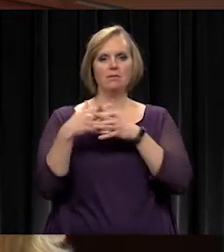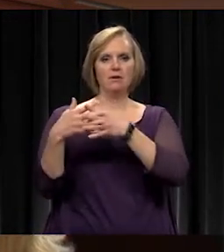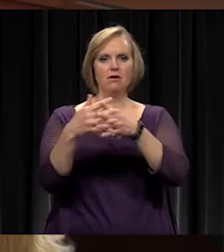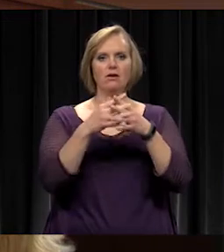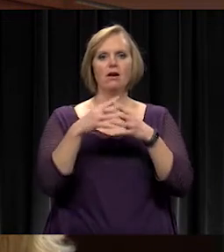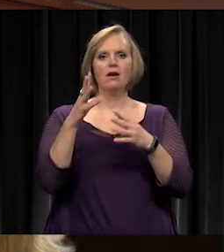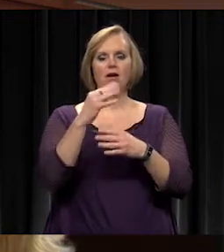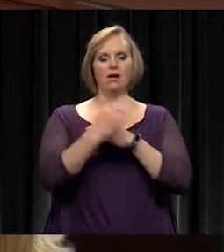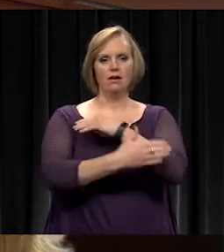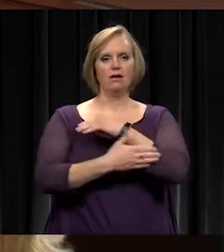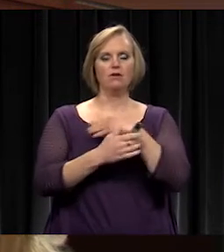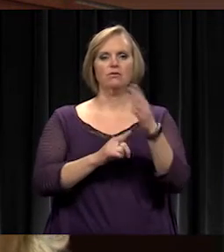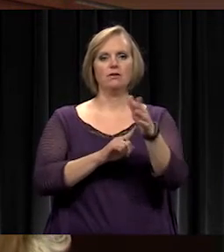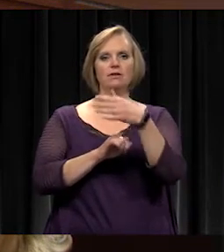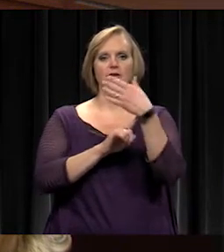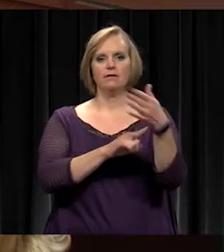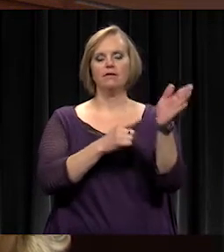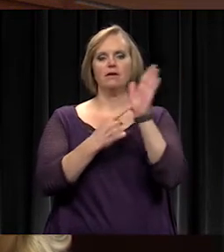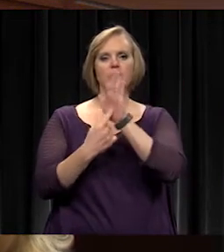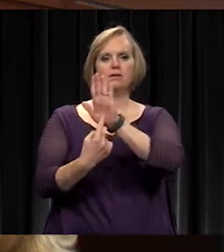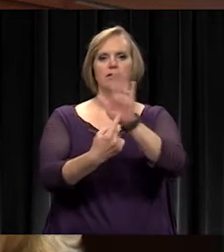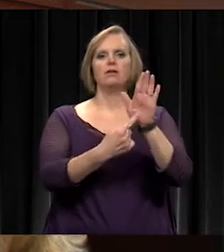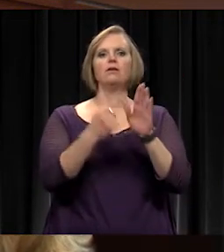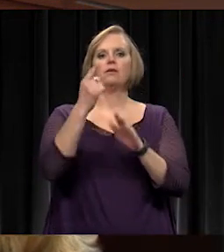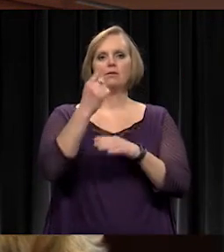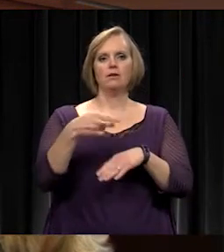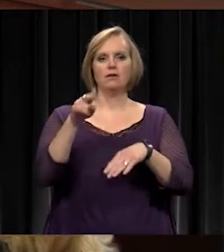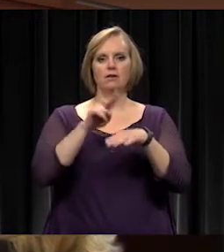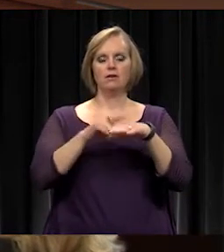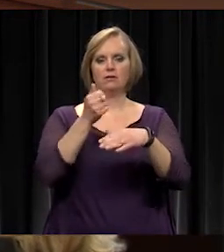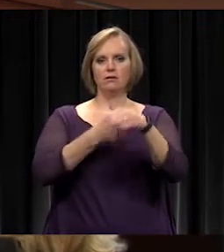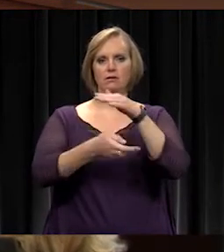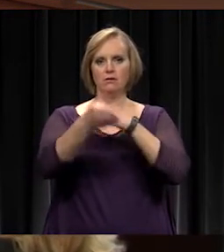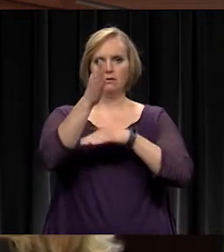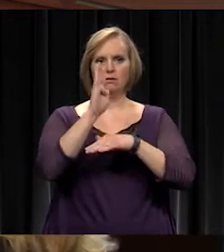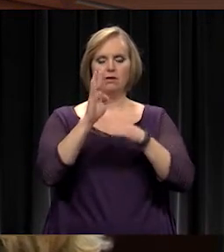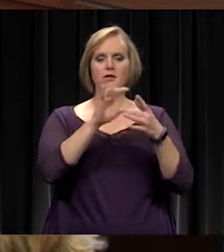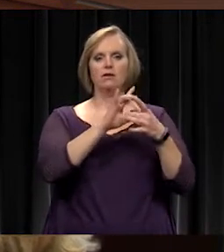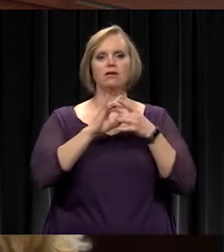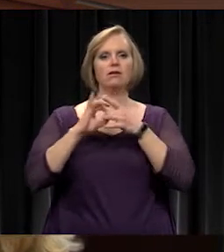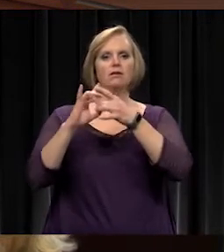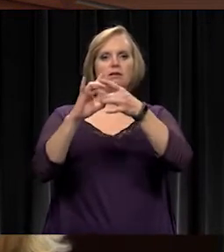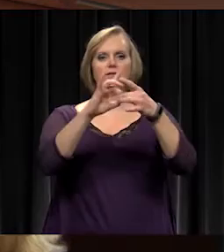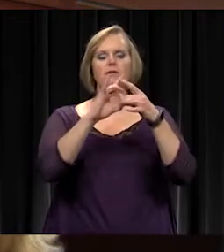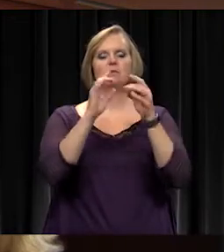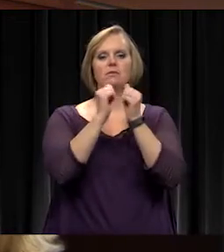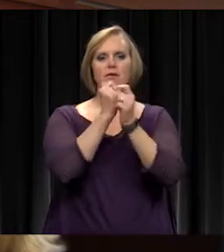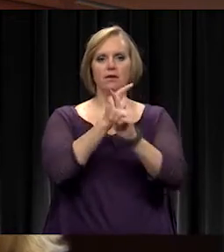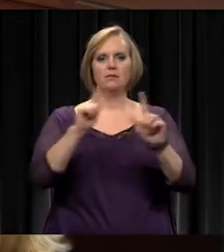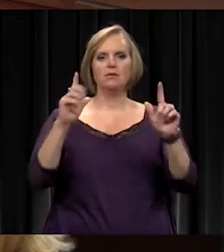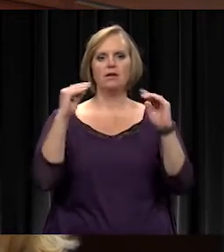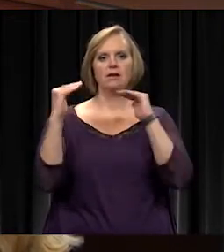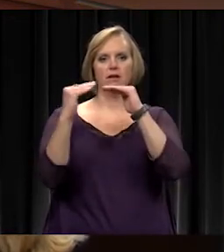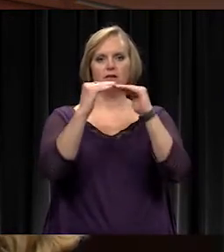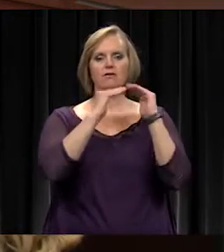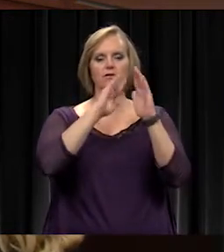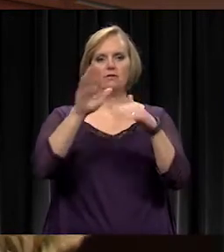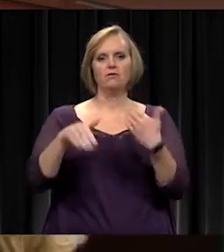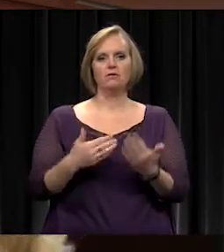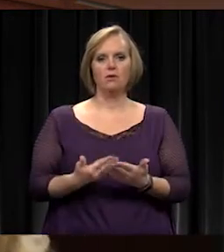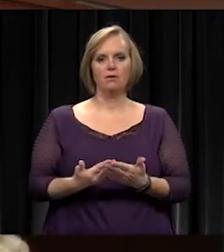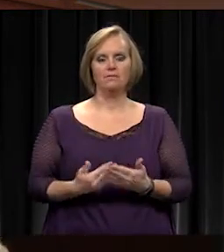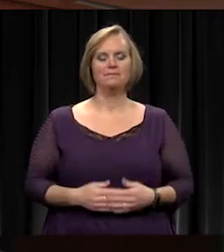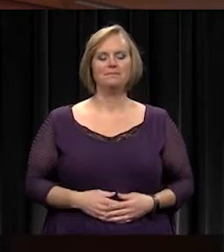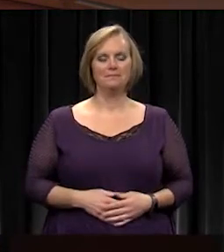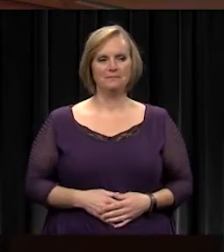and to the republic for which it stands, one nation, under God, indivisible, with liberty and justice